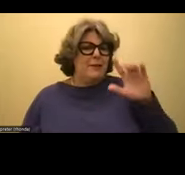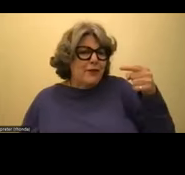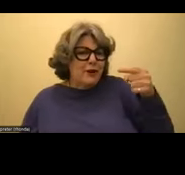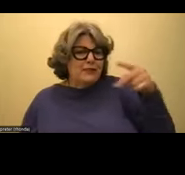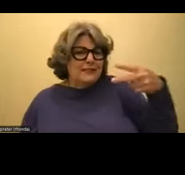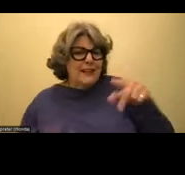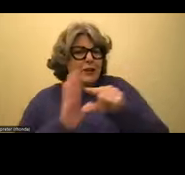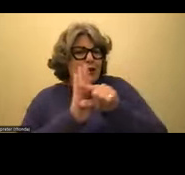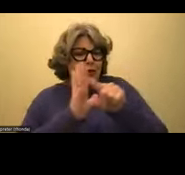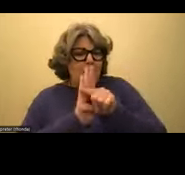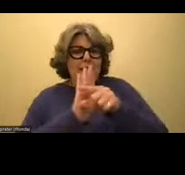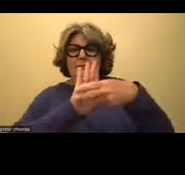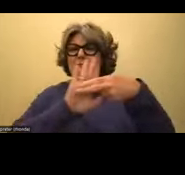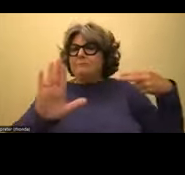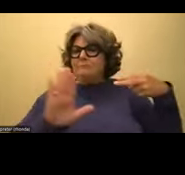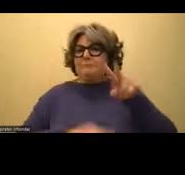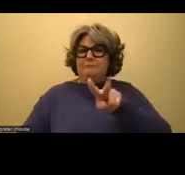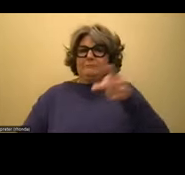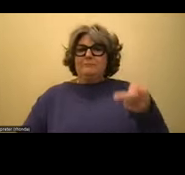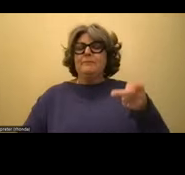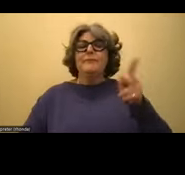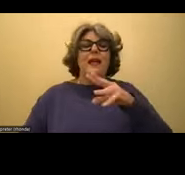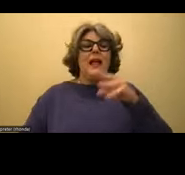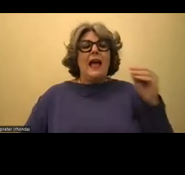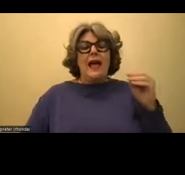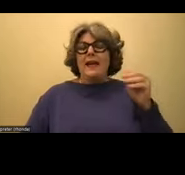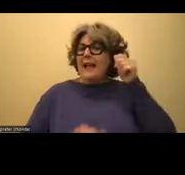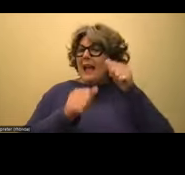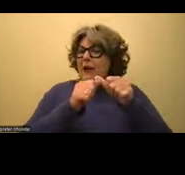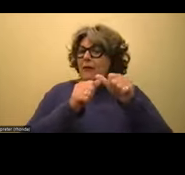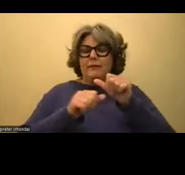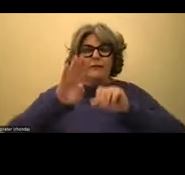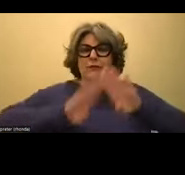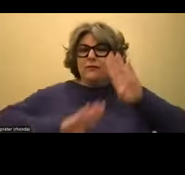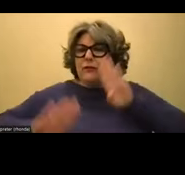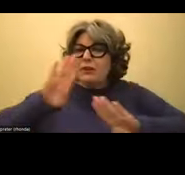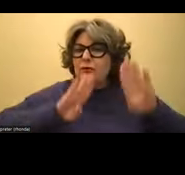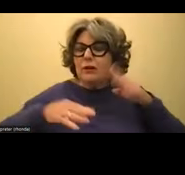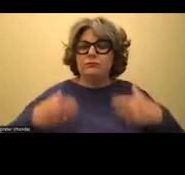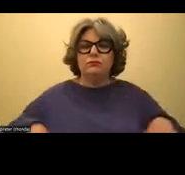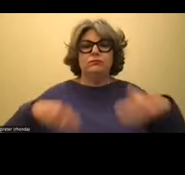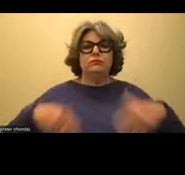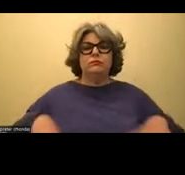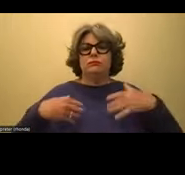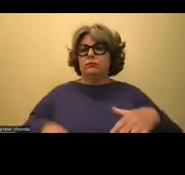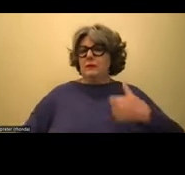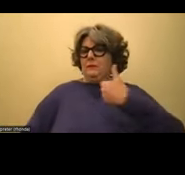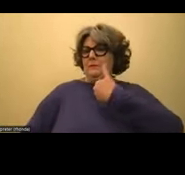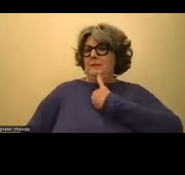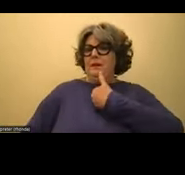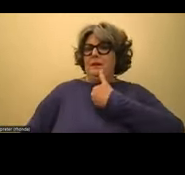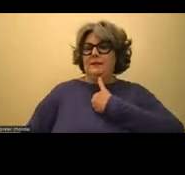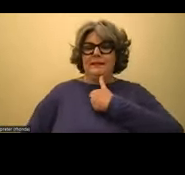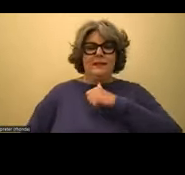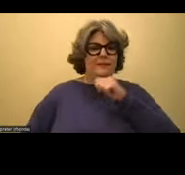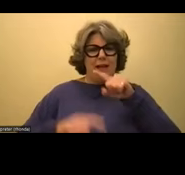second grade, and I just remember being frustrated with how I